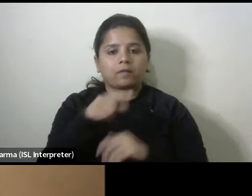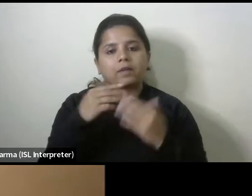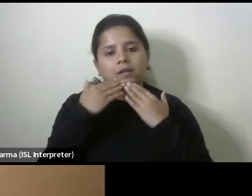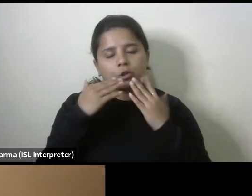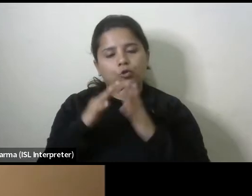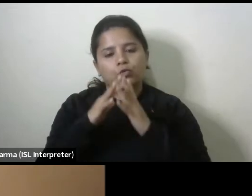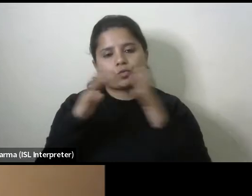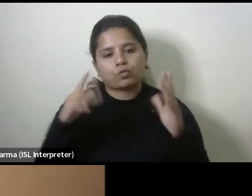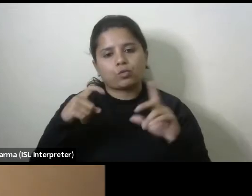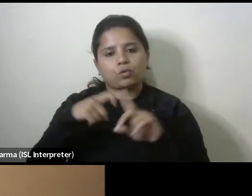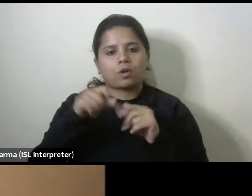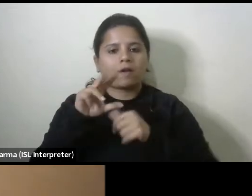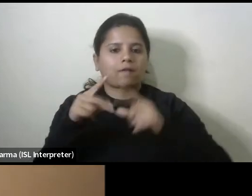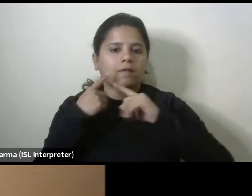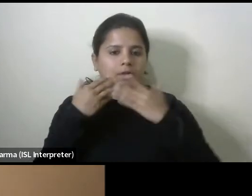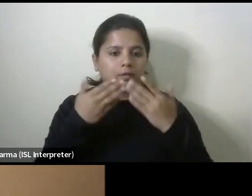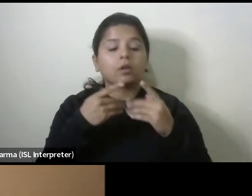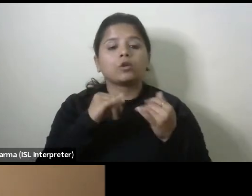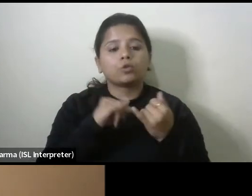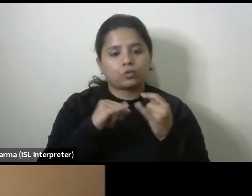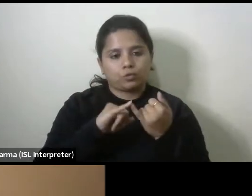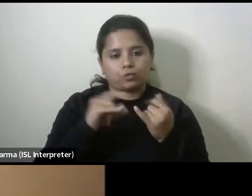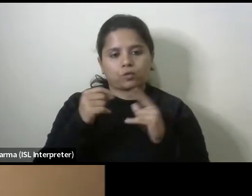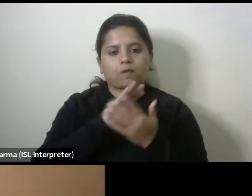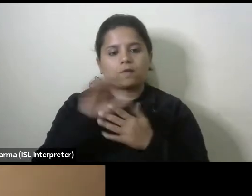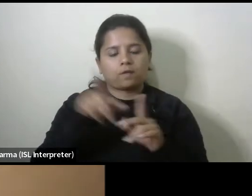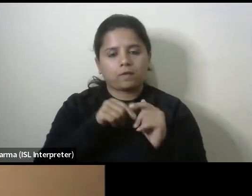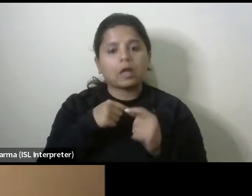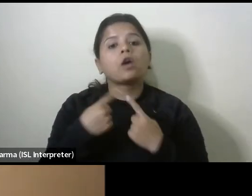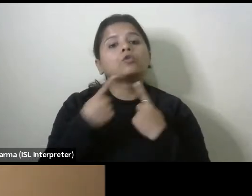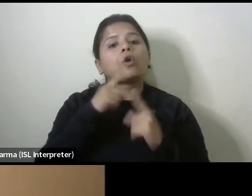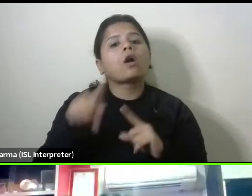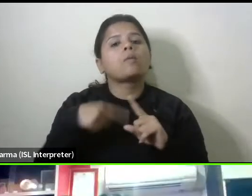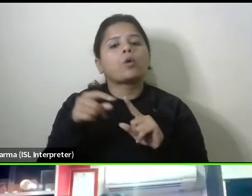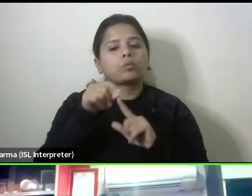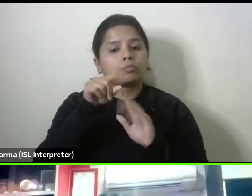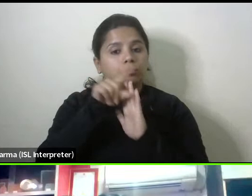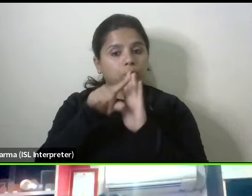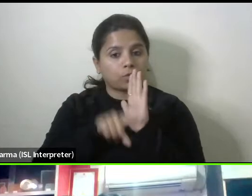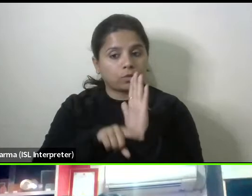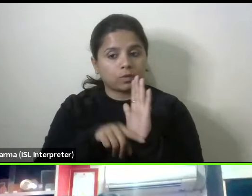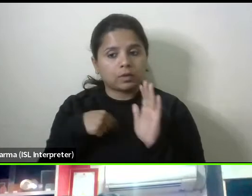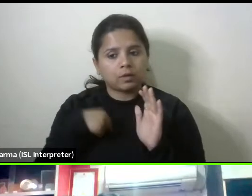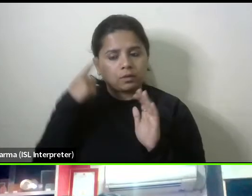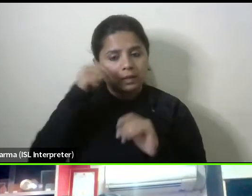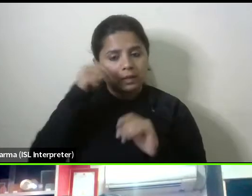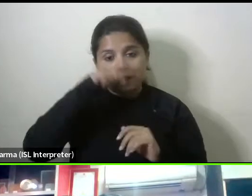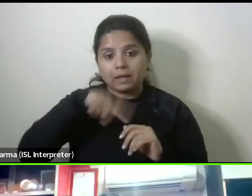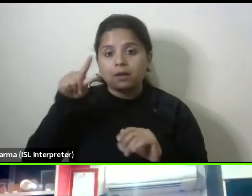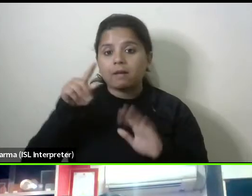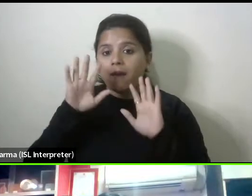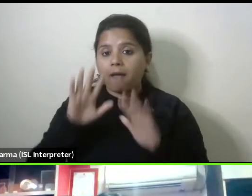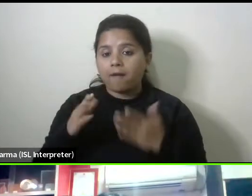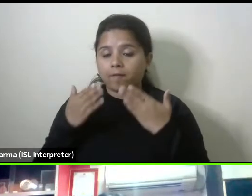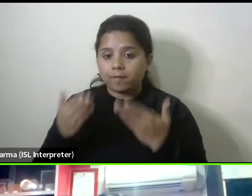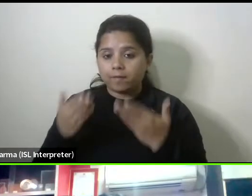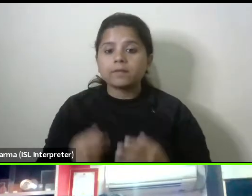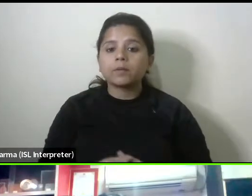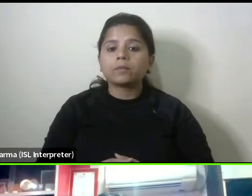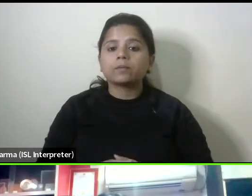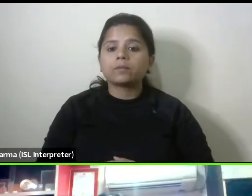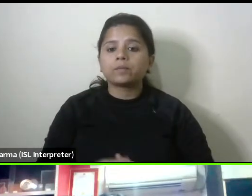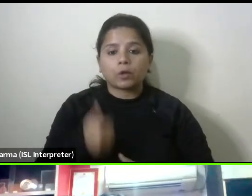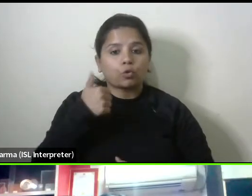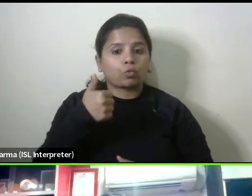so um talking about policies i think uh you know india has a good